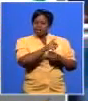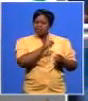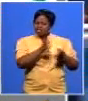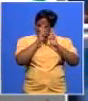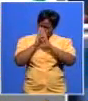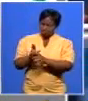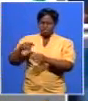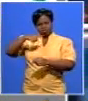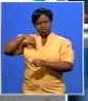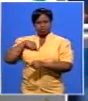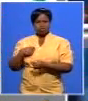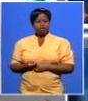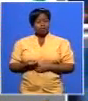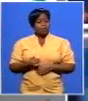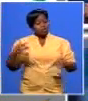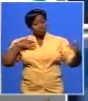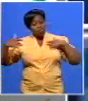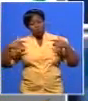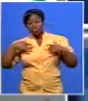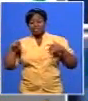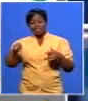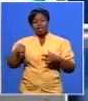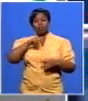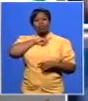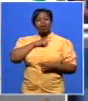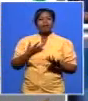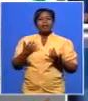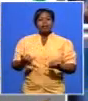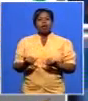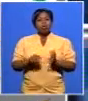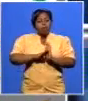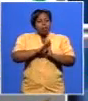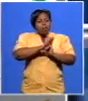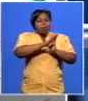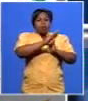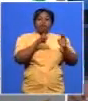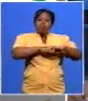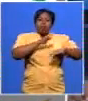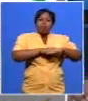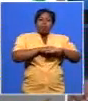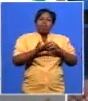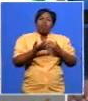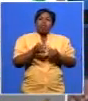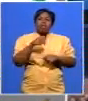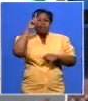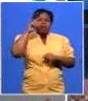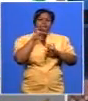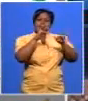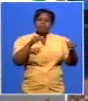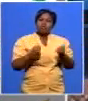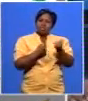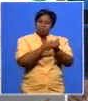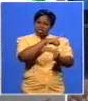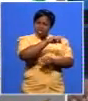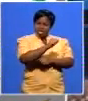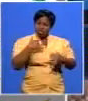Helen Zeller saying that they've tripled their black support they're already strategizing the campaign for 2014 it's a tripling is if you are